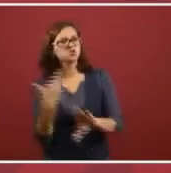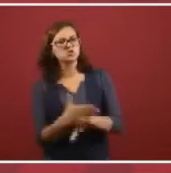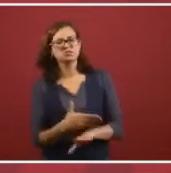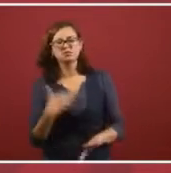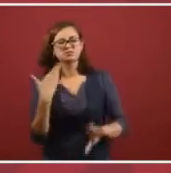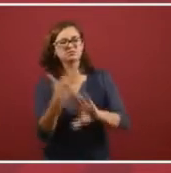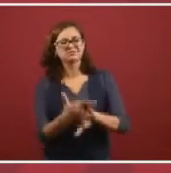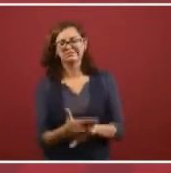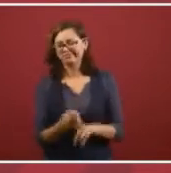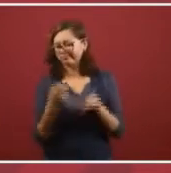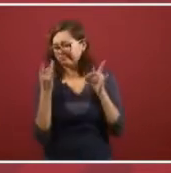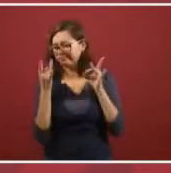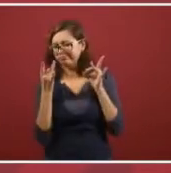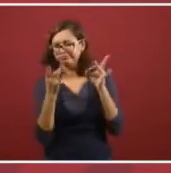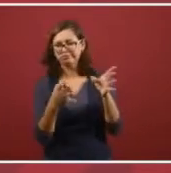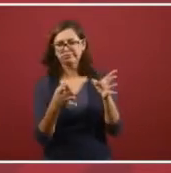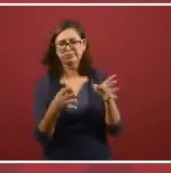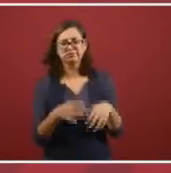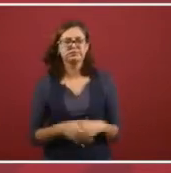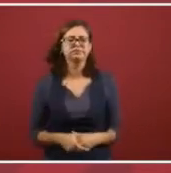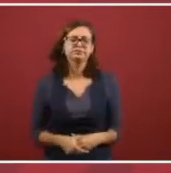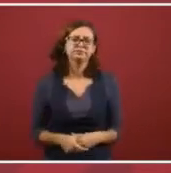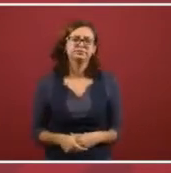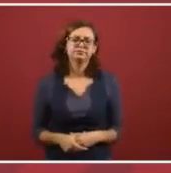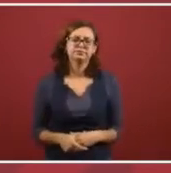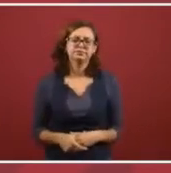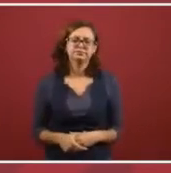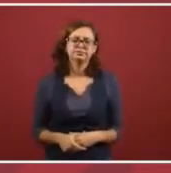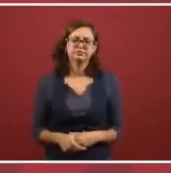government. They didn't want him anymore.